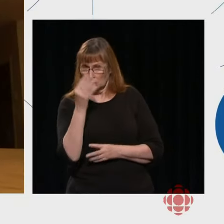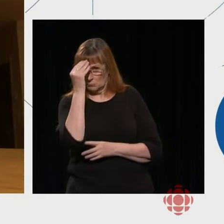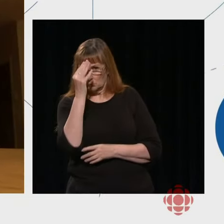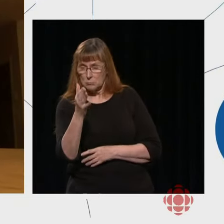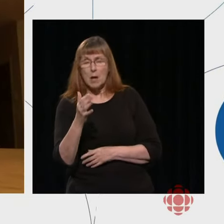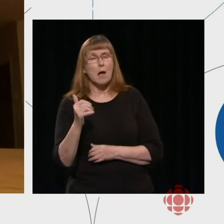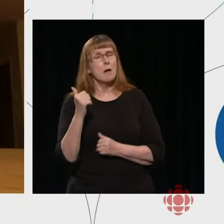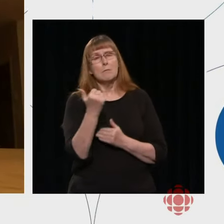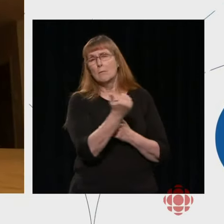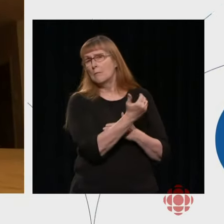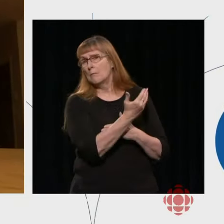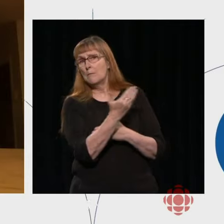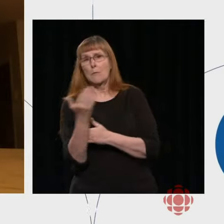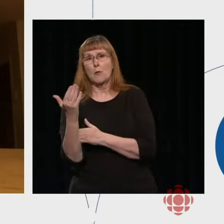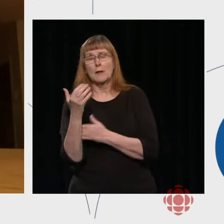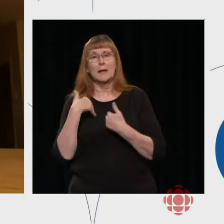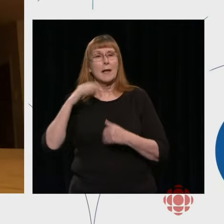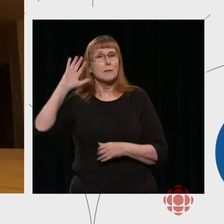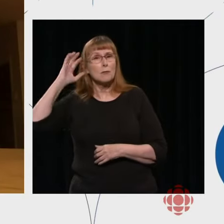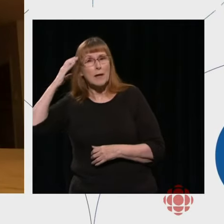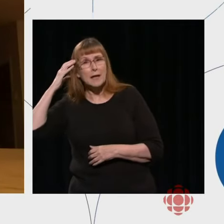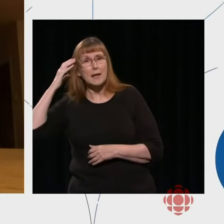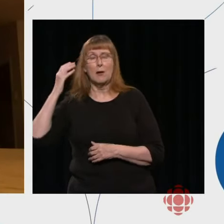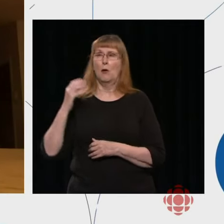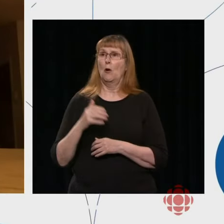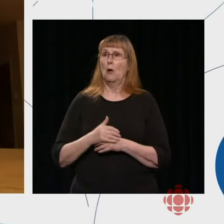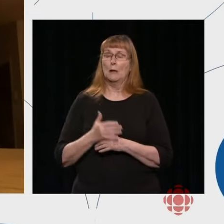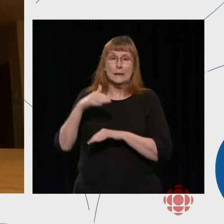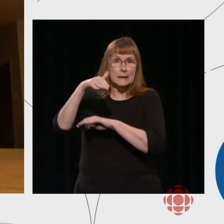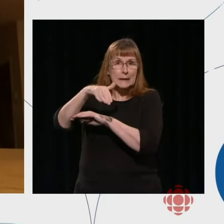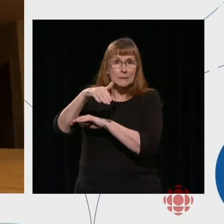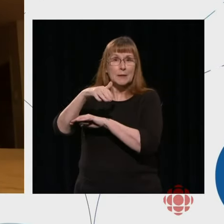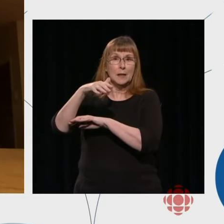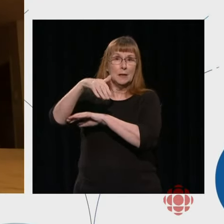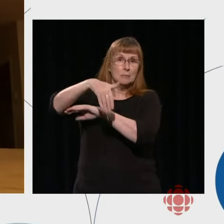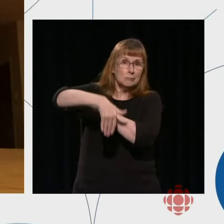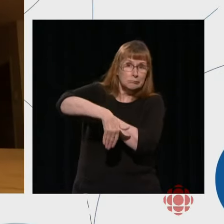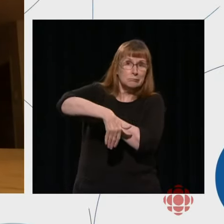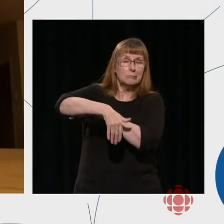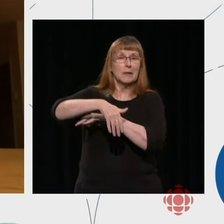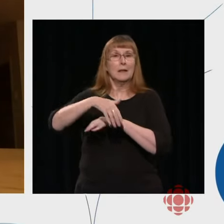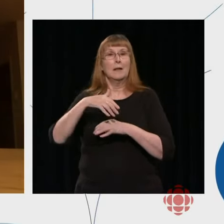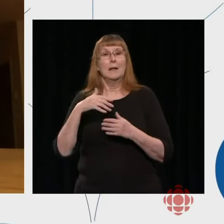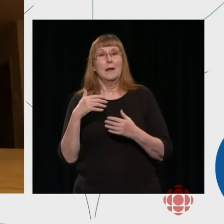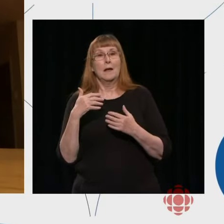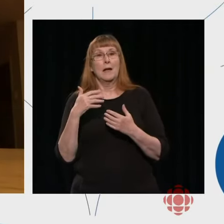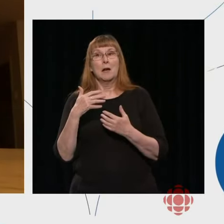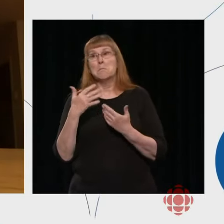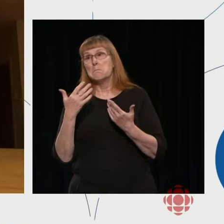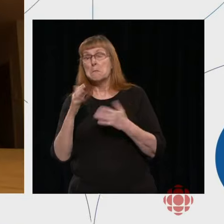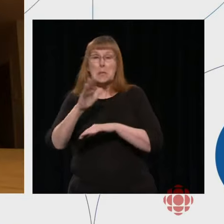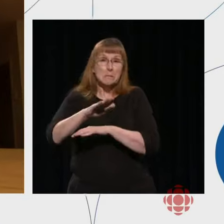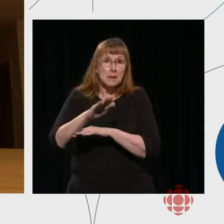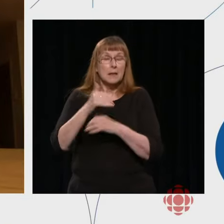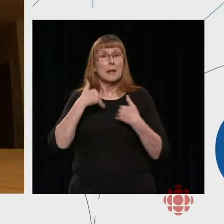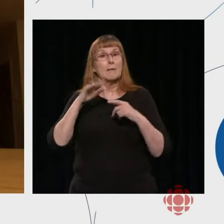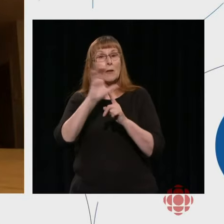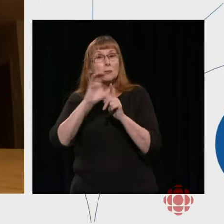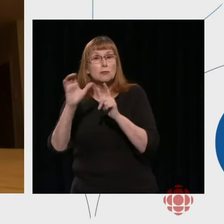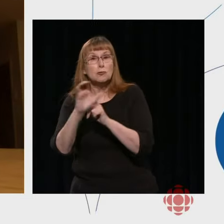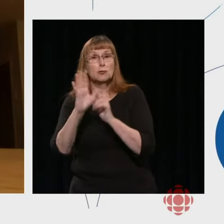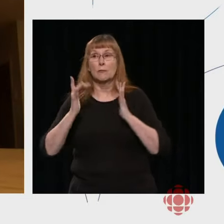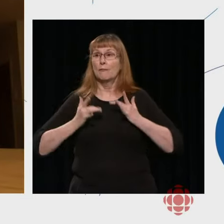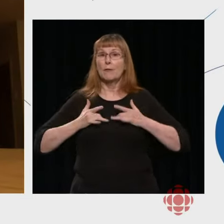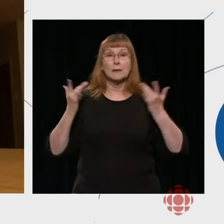radio. In the morning, in the evening, in the evening, we have cultural events and radio. And if you